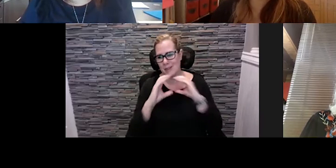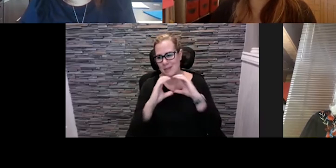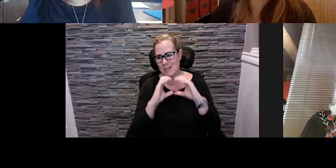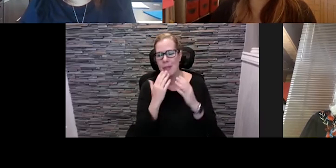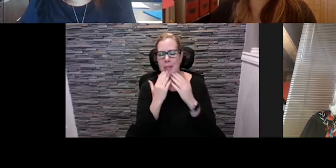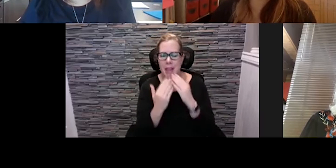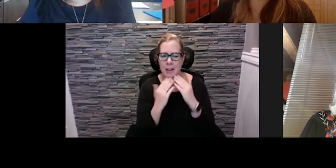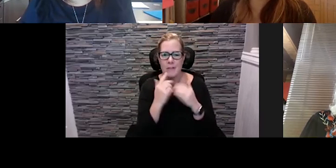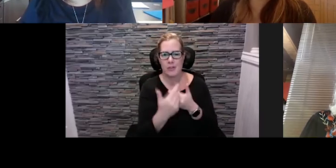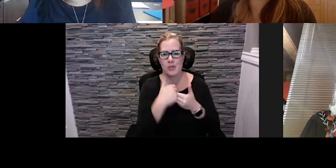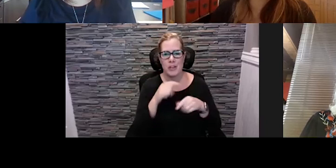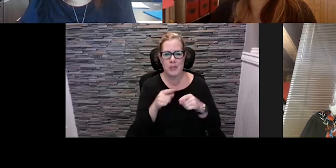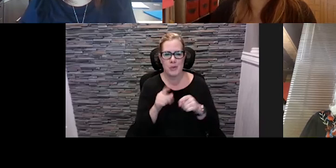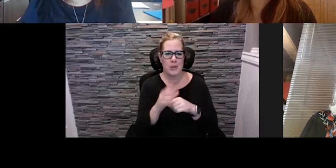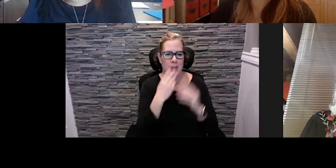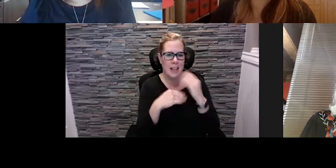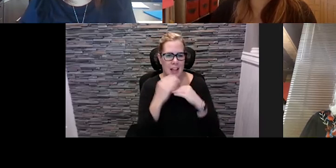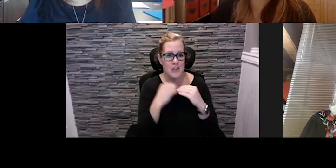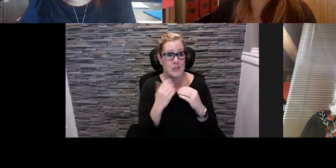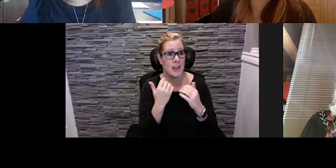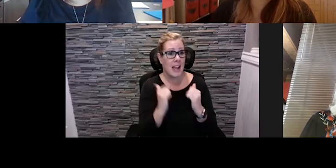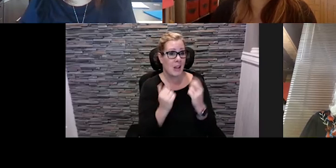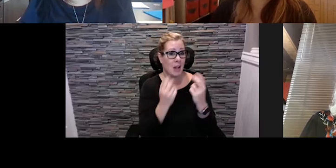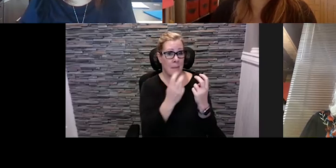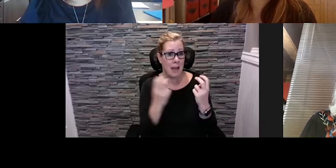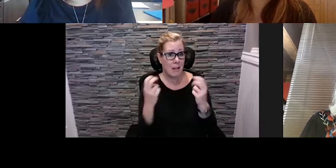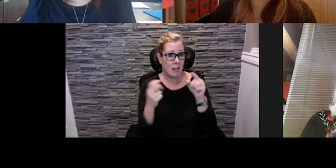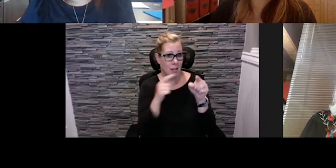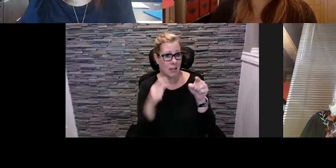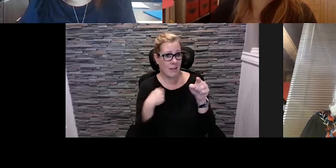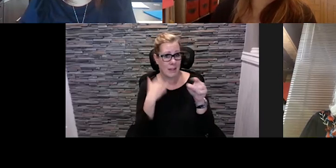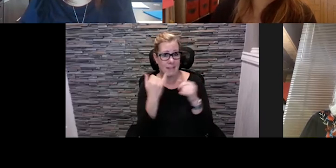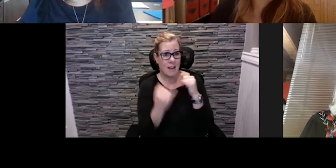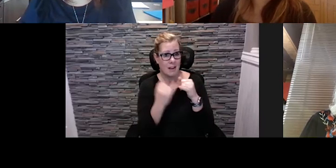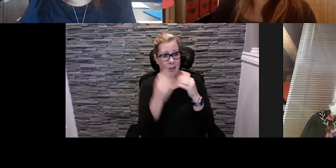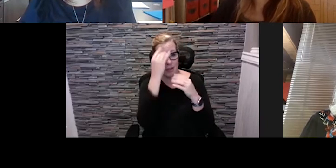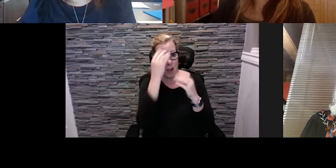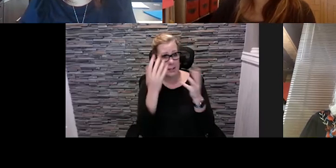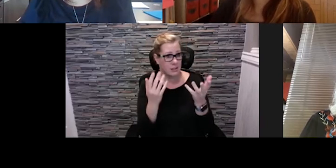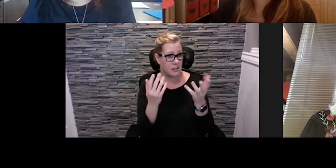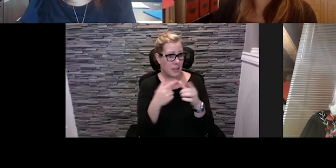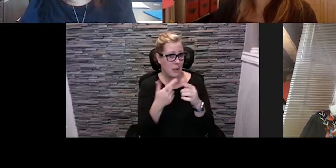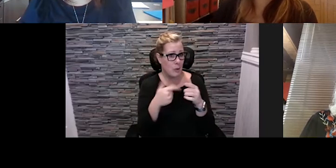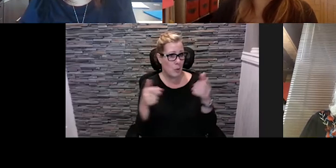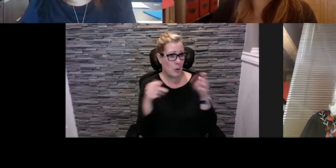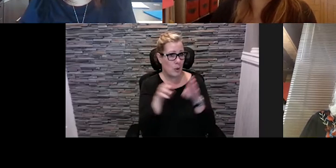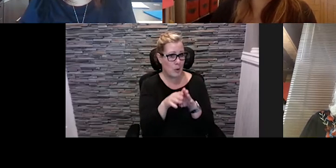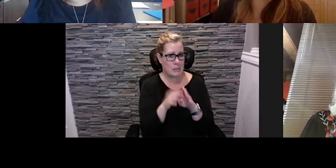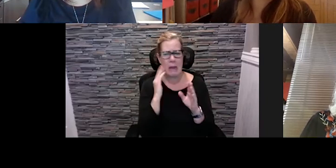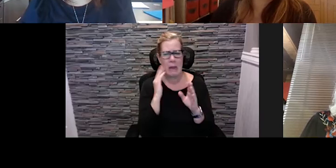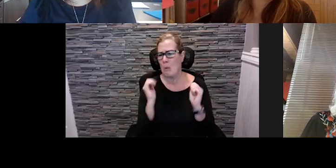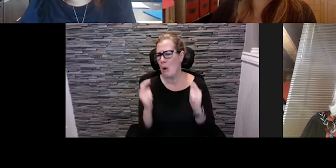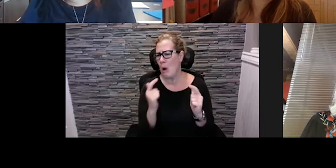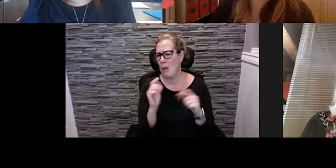lunch hour i i would just maybe ask our panelists if you have any final thoughts for us and you can send us all on our merry way because i know we're all busy